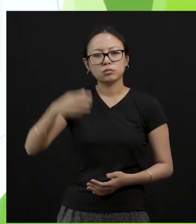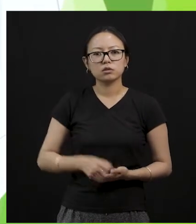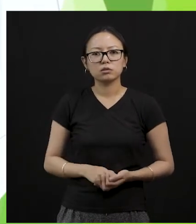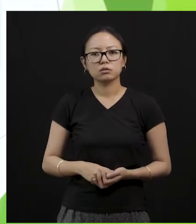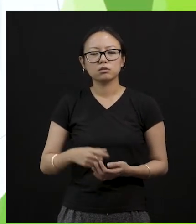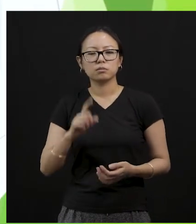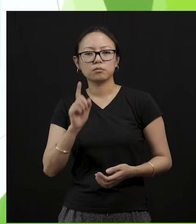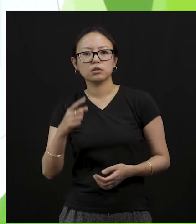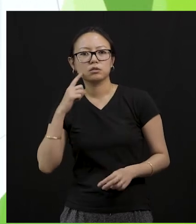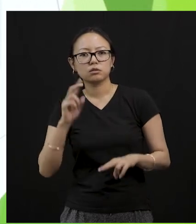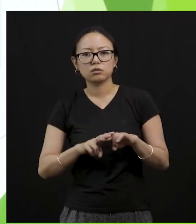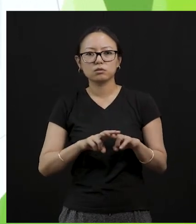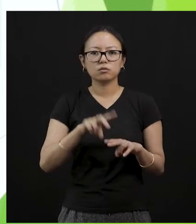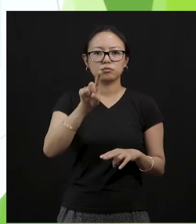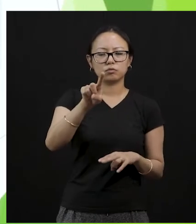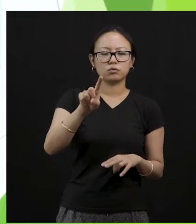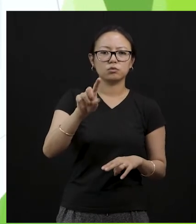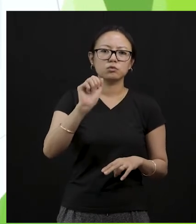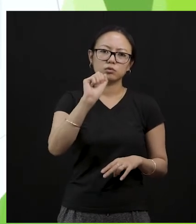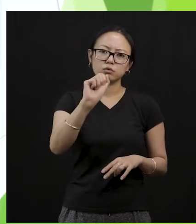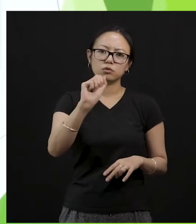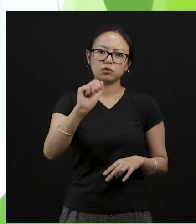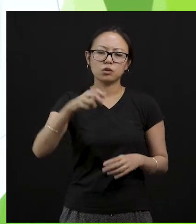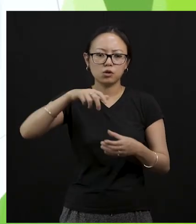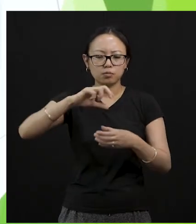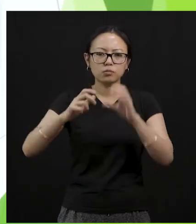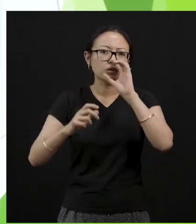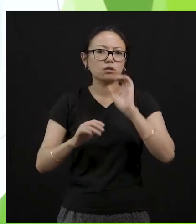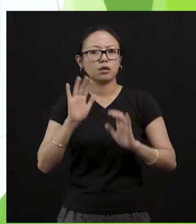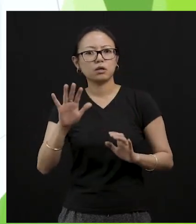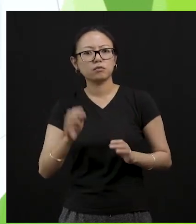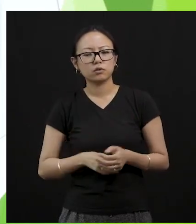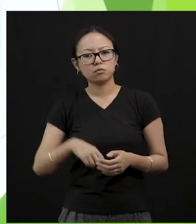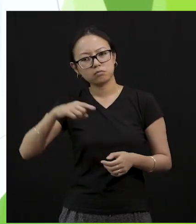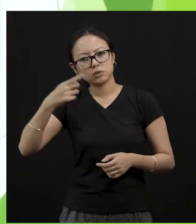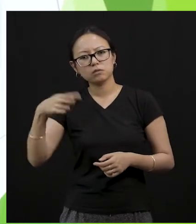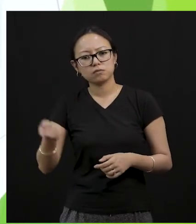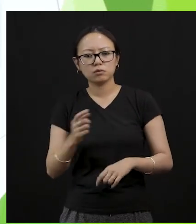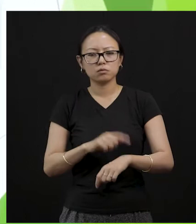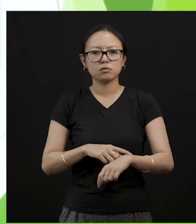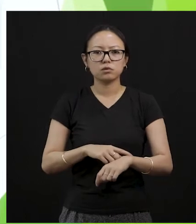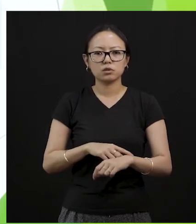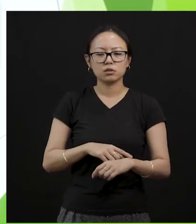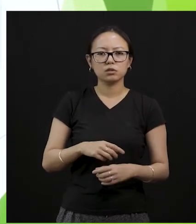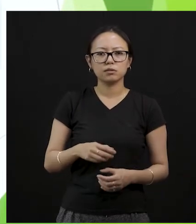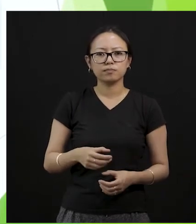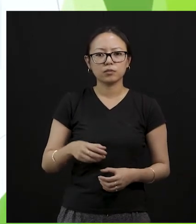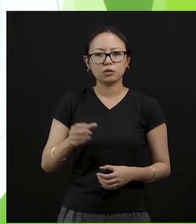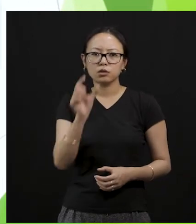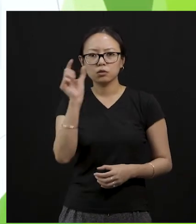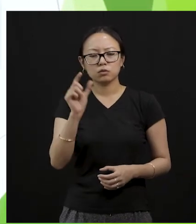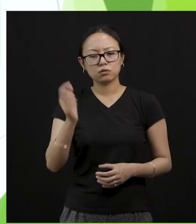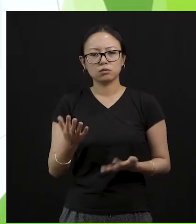keep it with you. Wherever you go, you're going to fill the water in that water bottle and going to use it. So which is better? Of course, the water